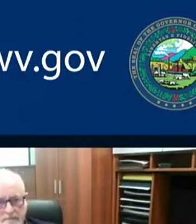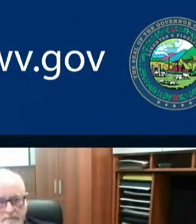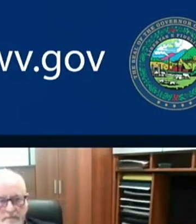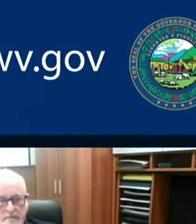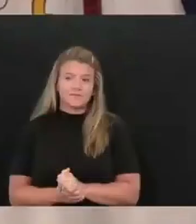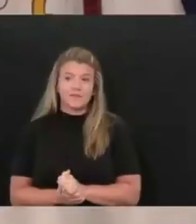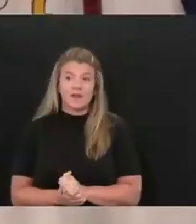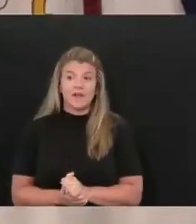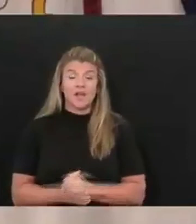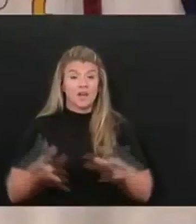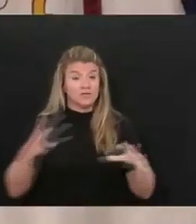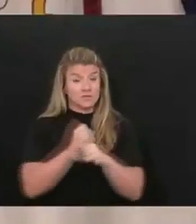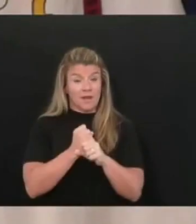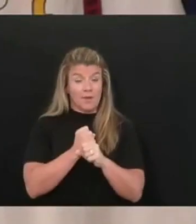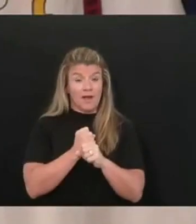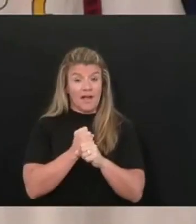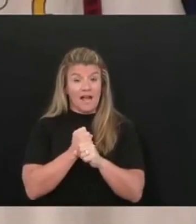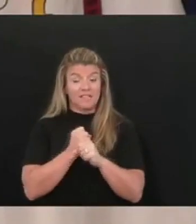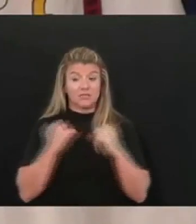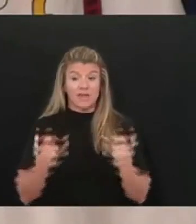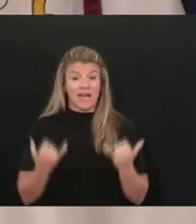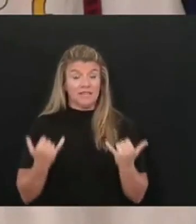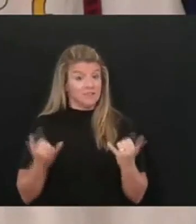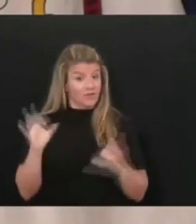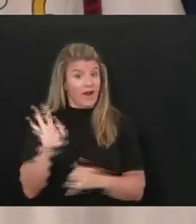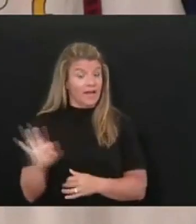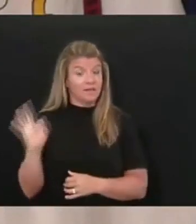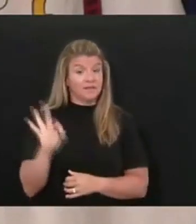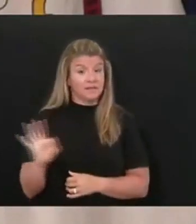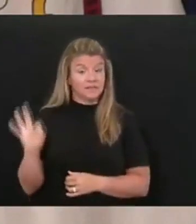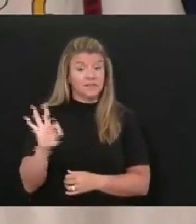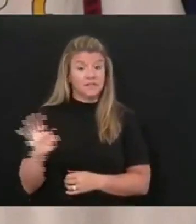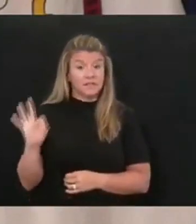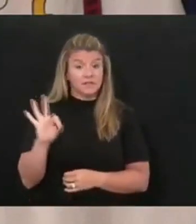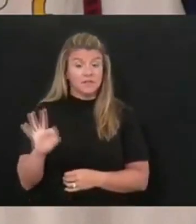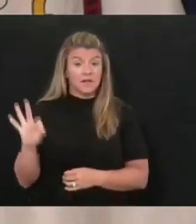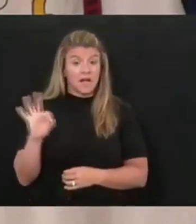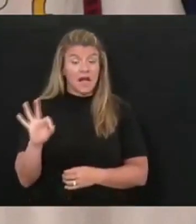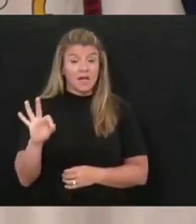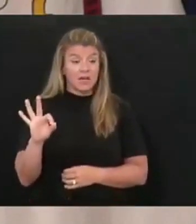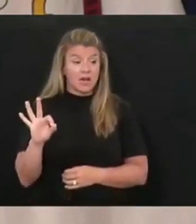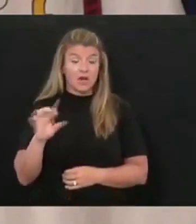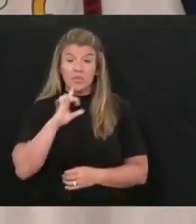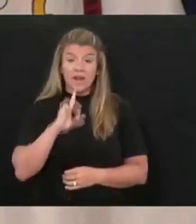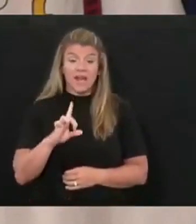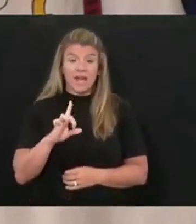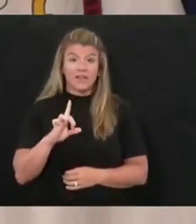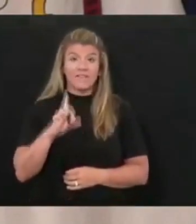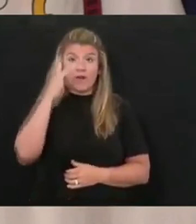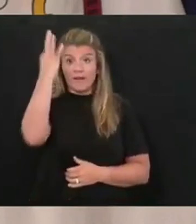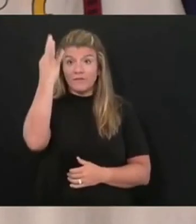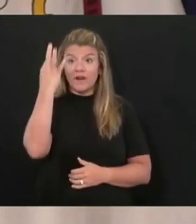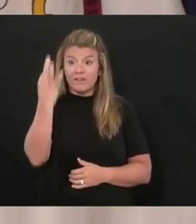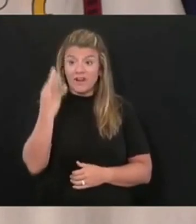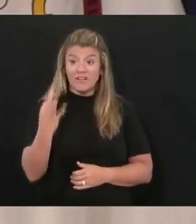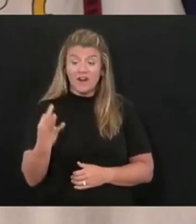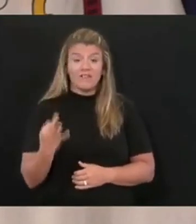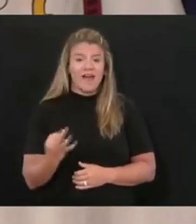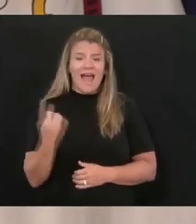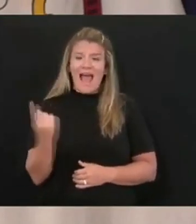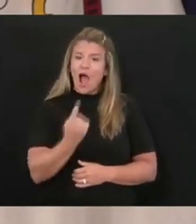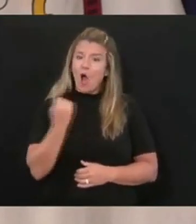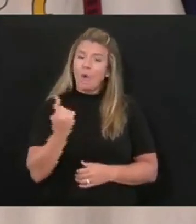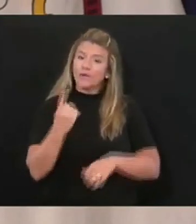Well, to end up, we ended up on a Friday and and every Friday that we end up on, you know, I